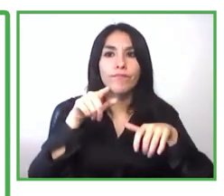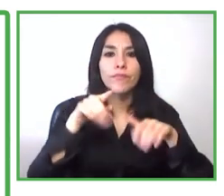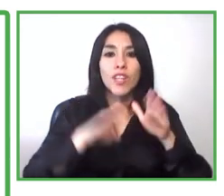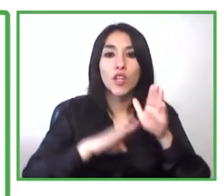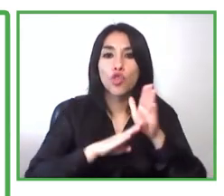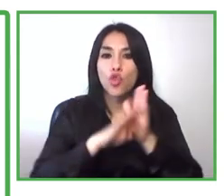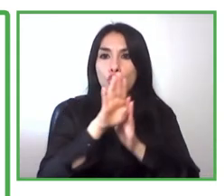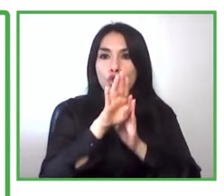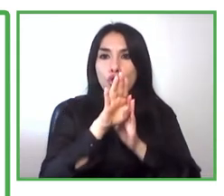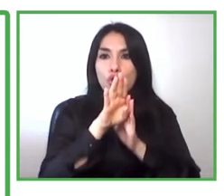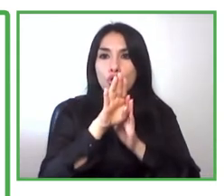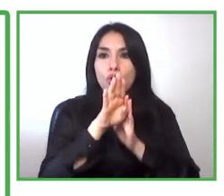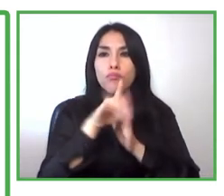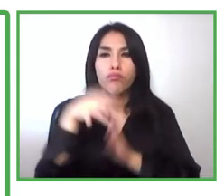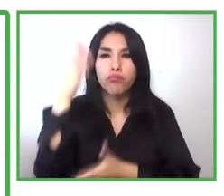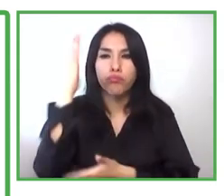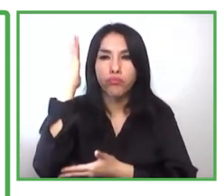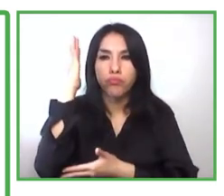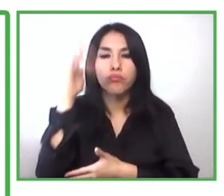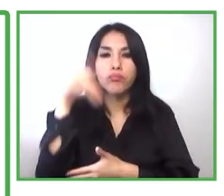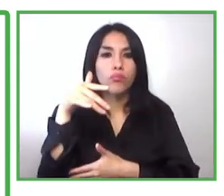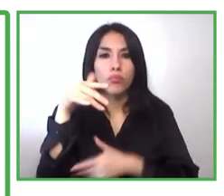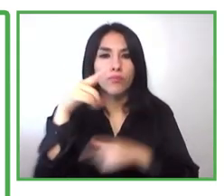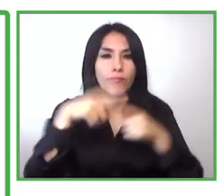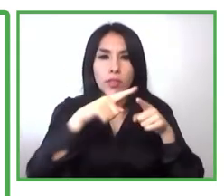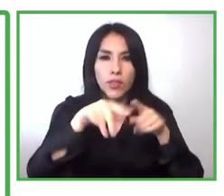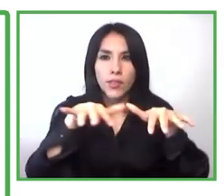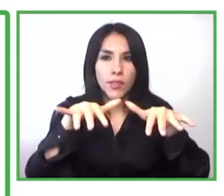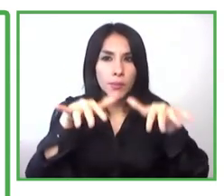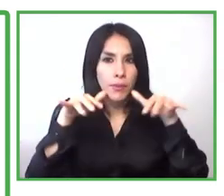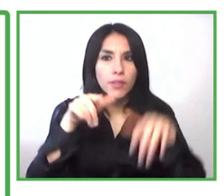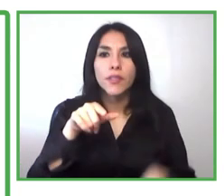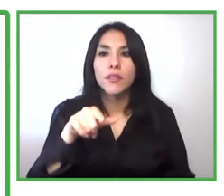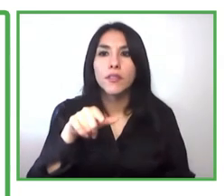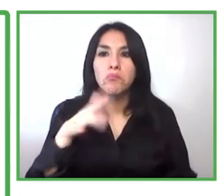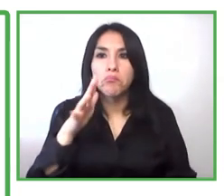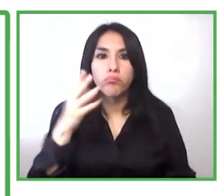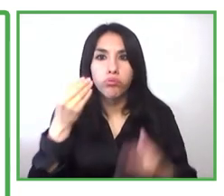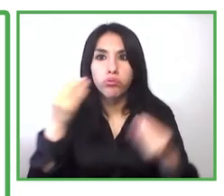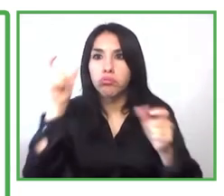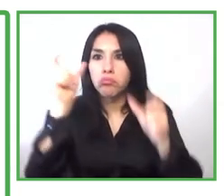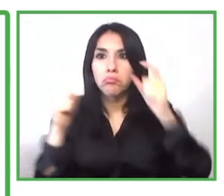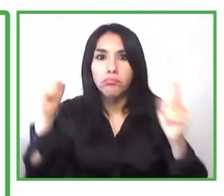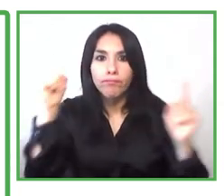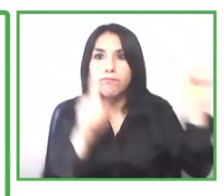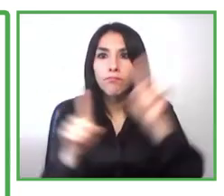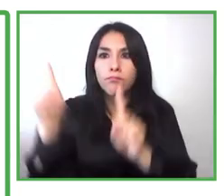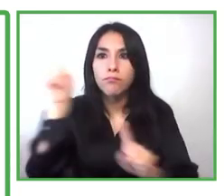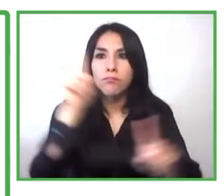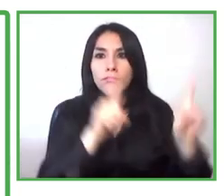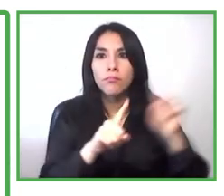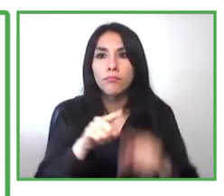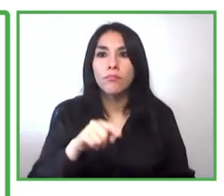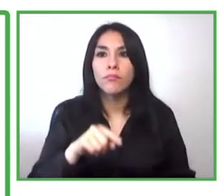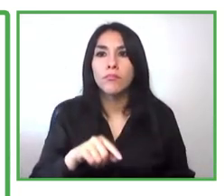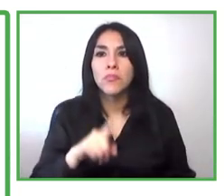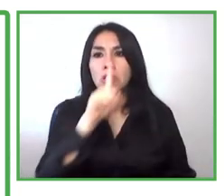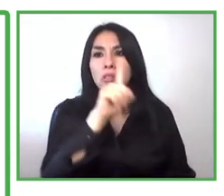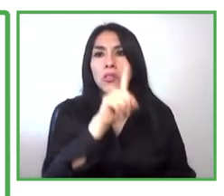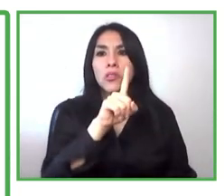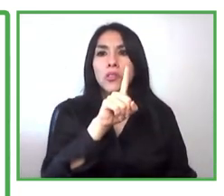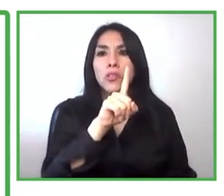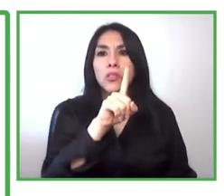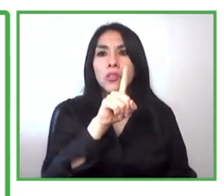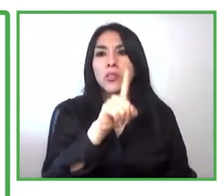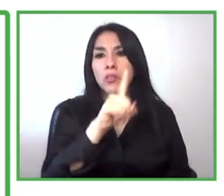the seminar there were 188 attendees many public institutions and private